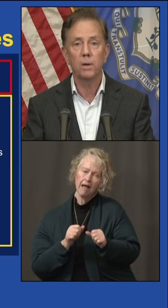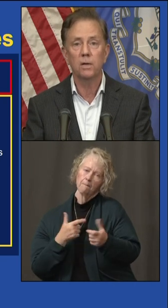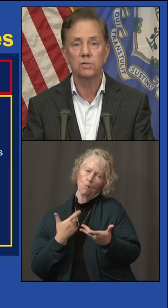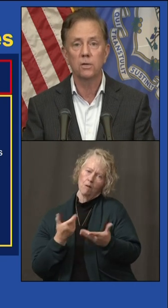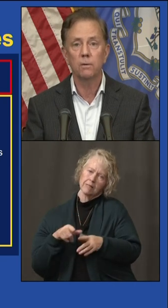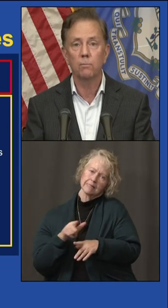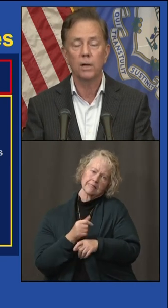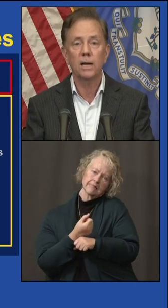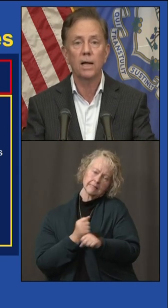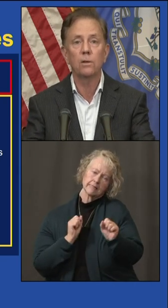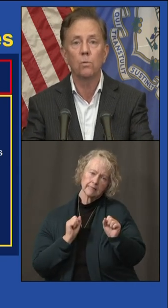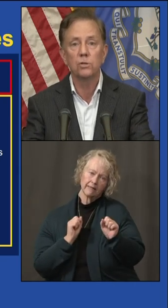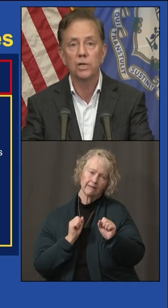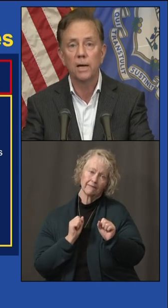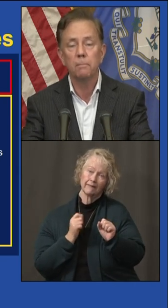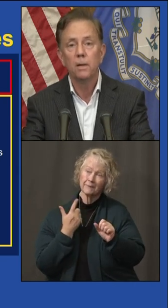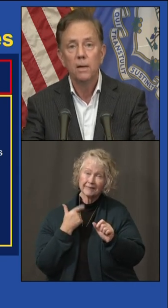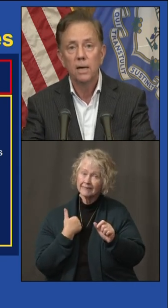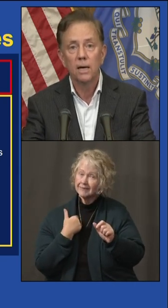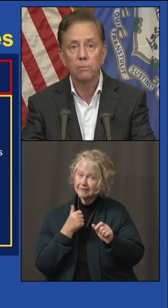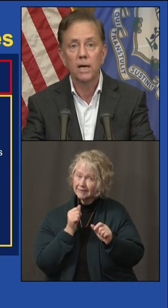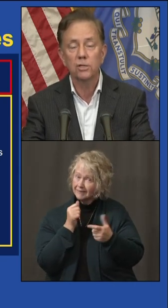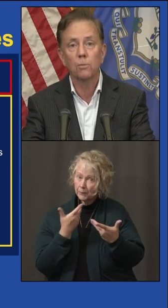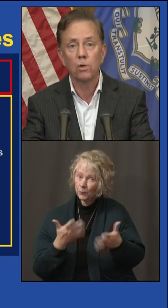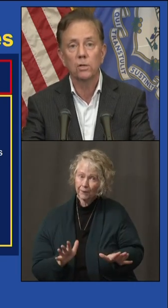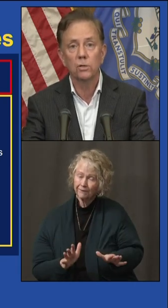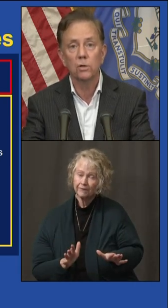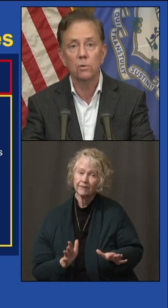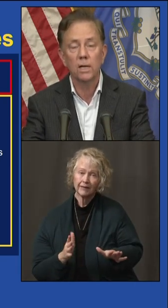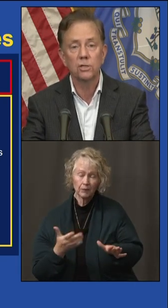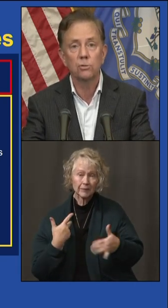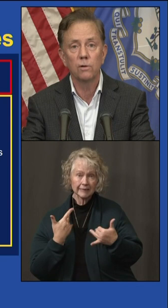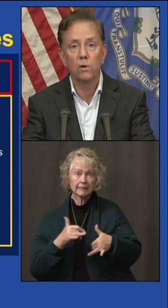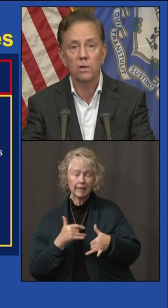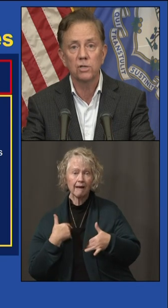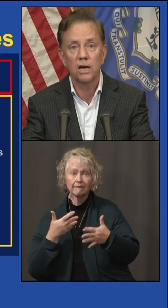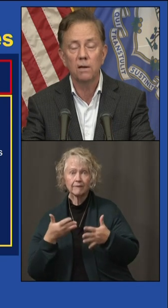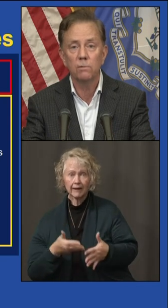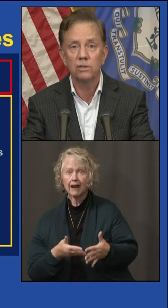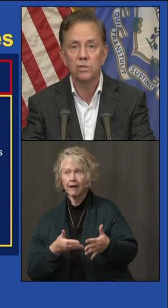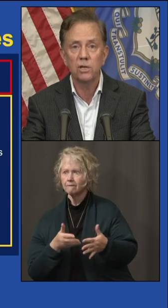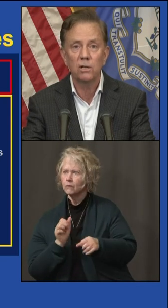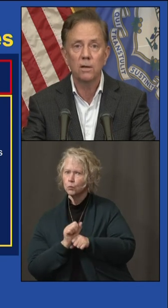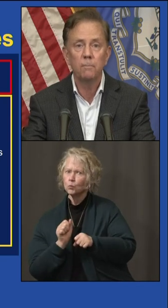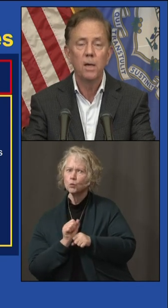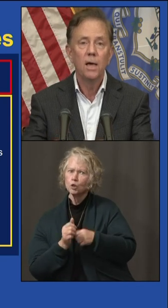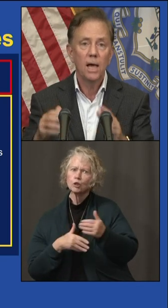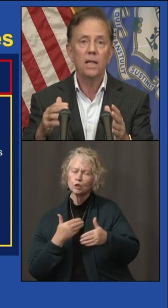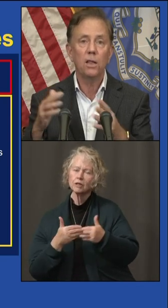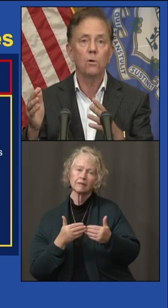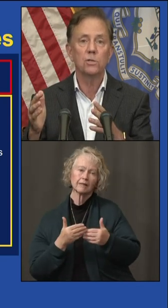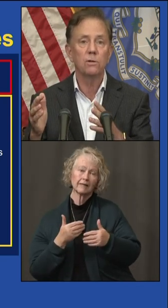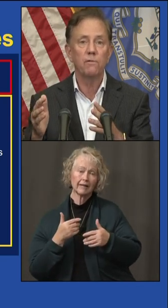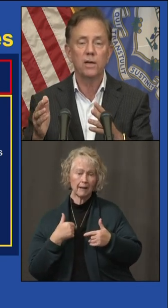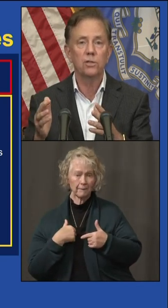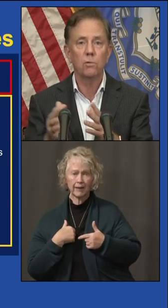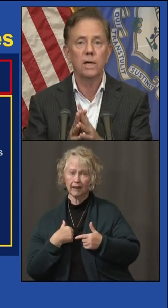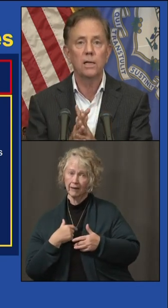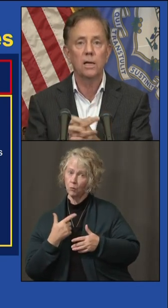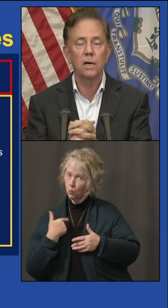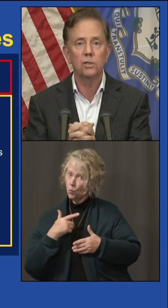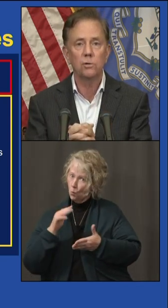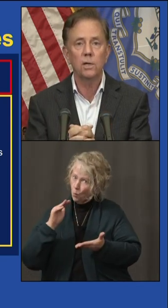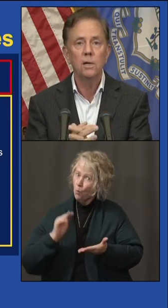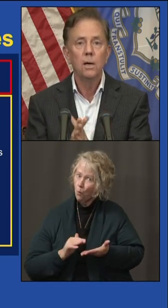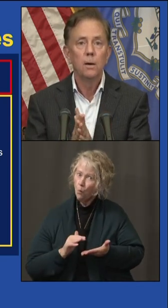you safe because we're not out of the woods yet. And we've got some work to do, and that's true of our state, which is still eighth lowest infection